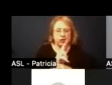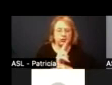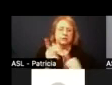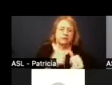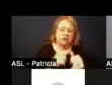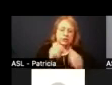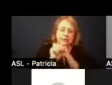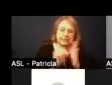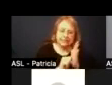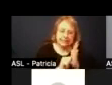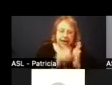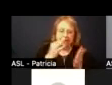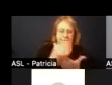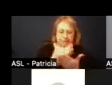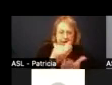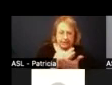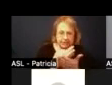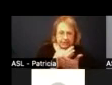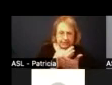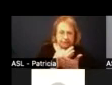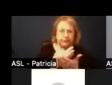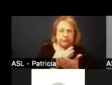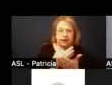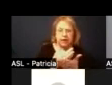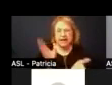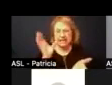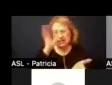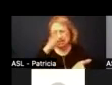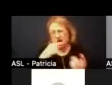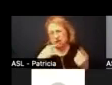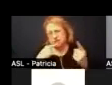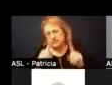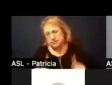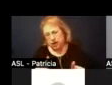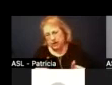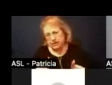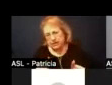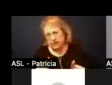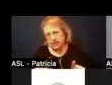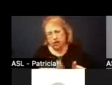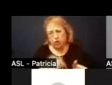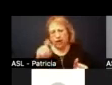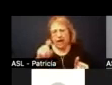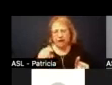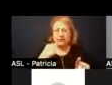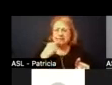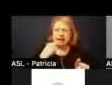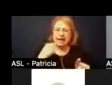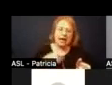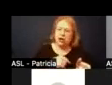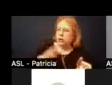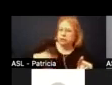and so it's it's a bit of an odd uh response in our case where we we have to say well we haven't actually